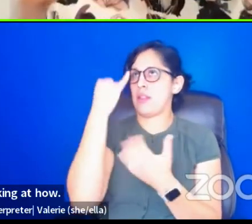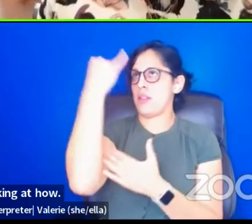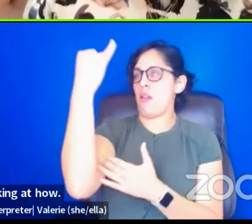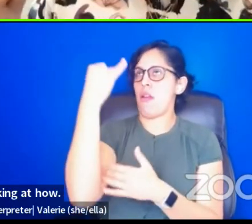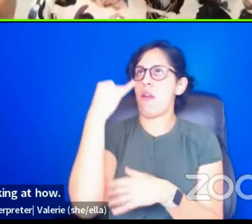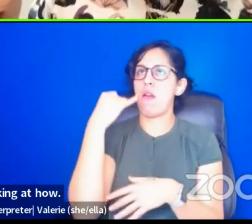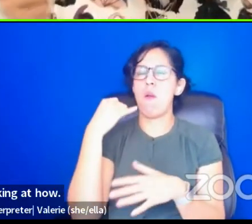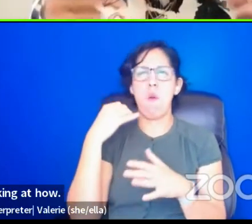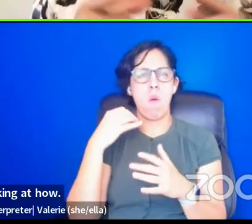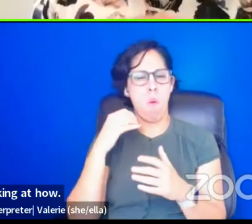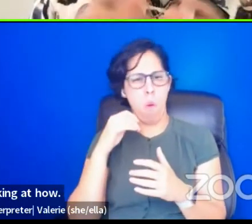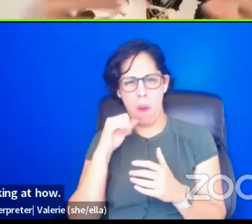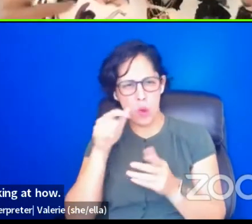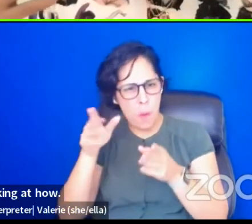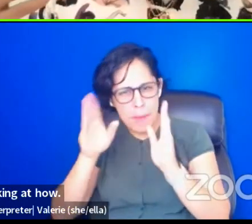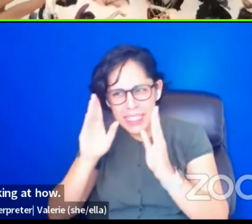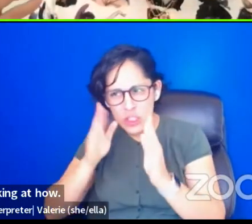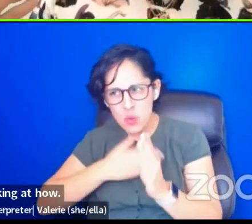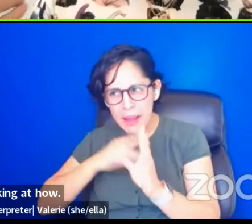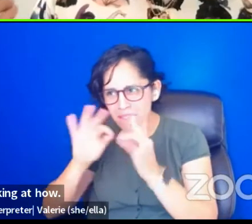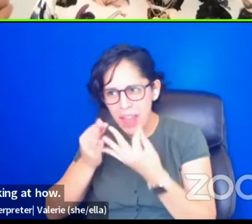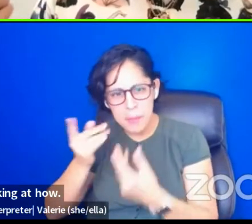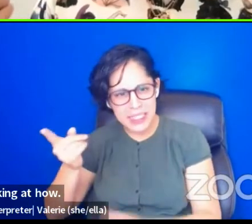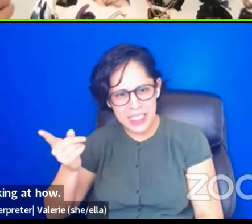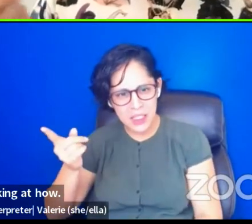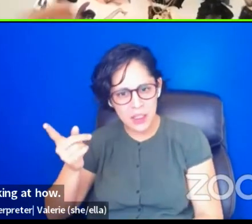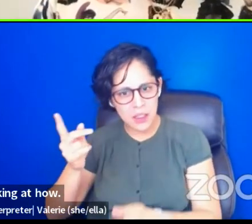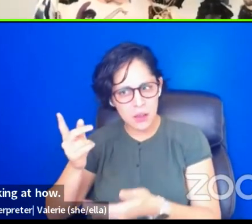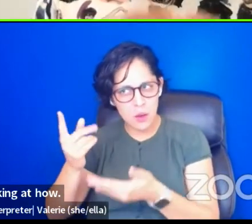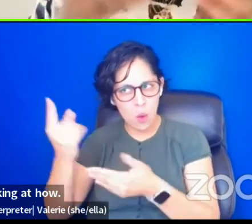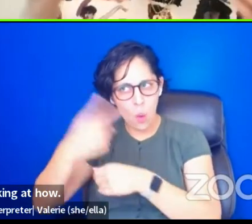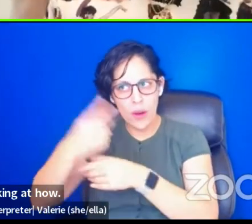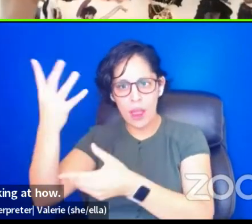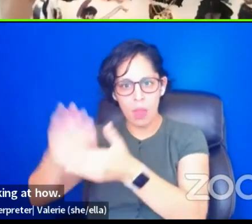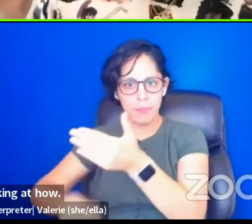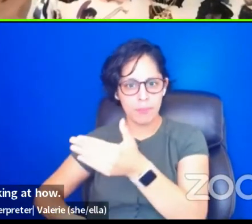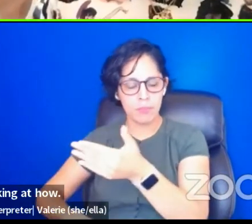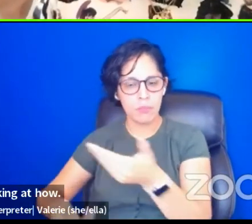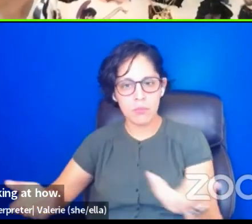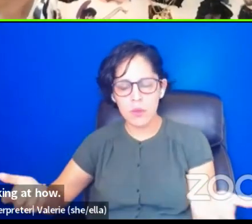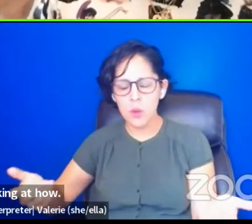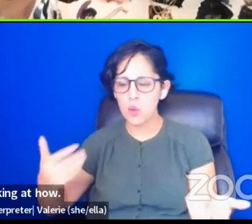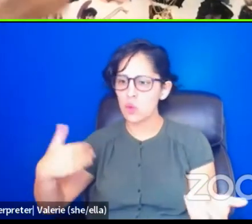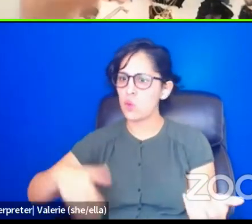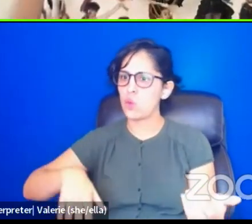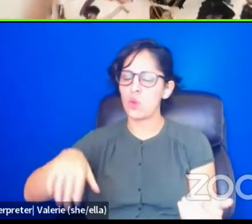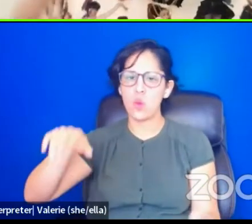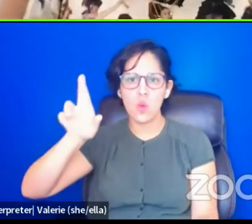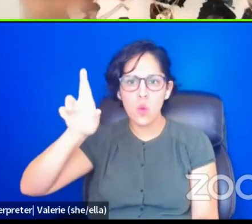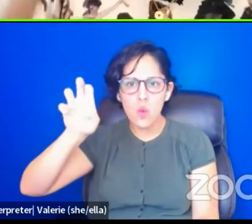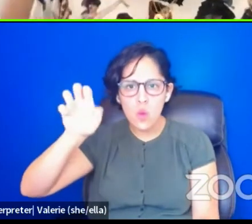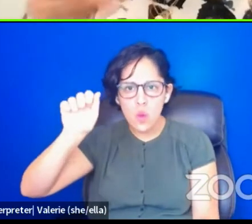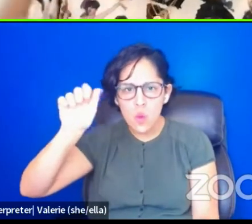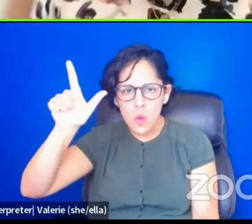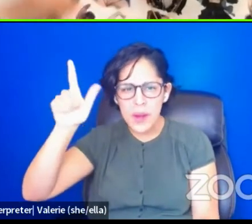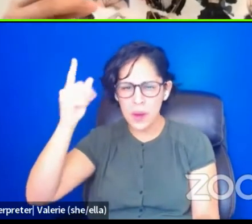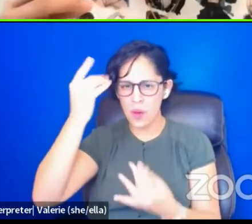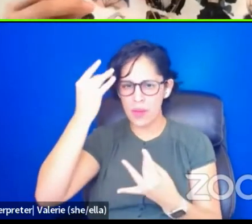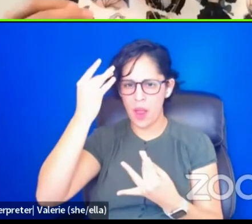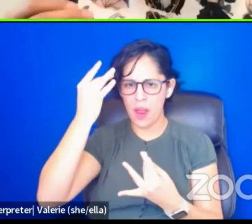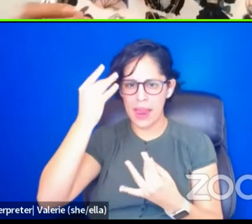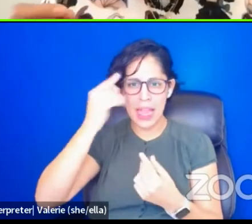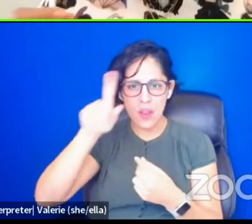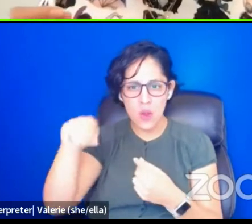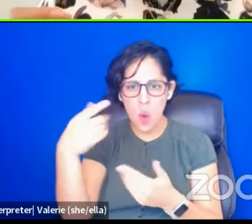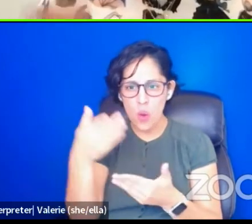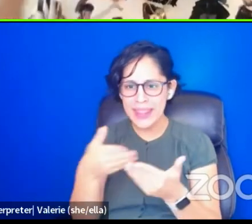attention to my family, they may not be there. That is so real. And so like, the only thing that really ends